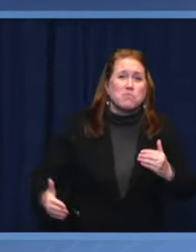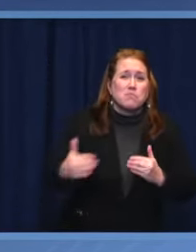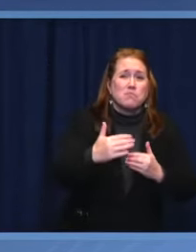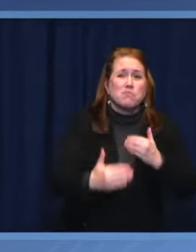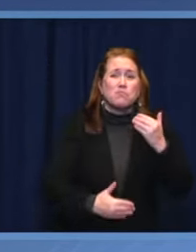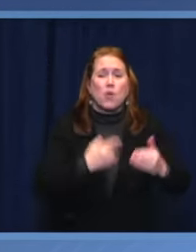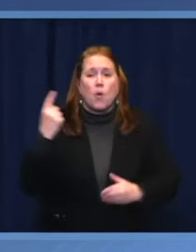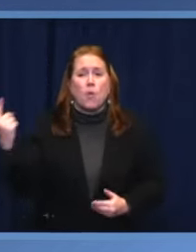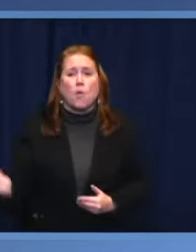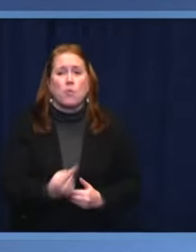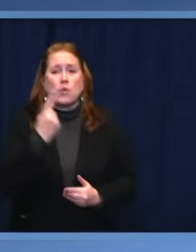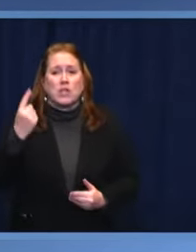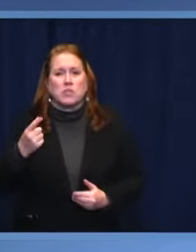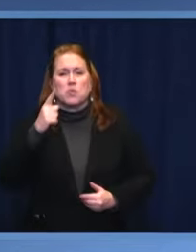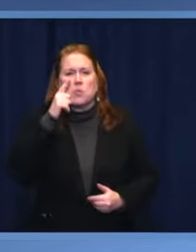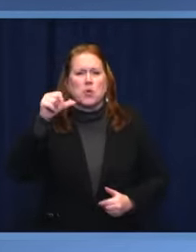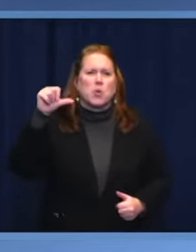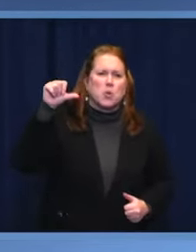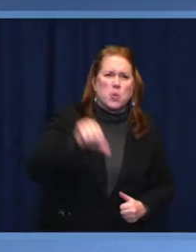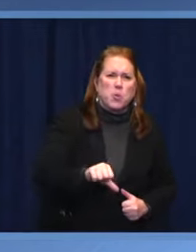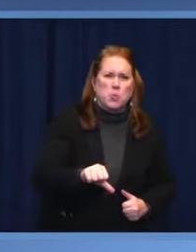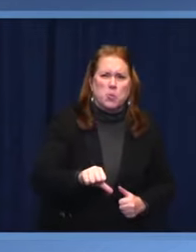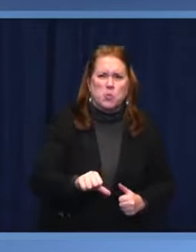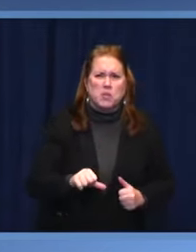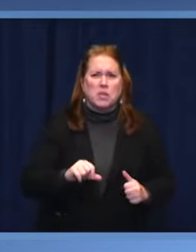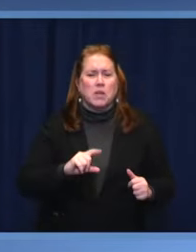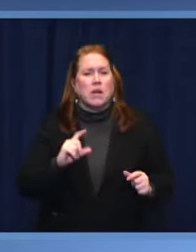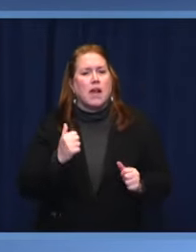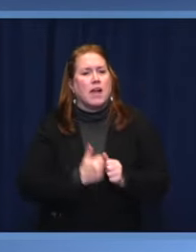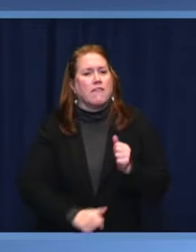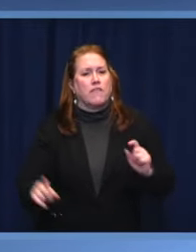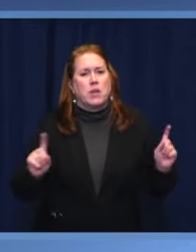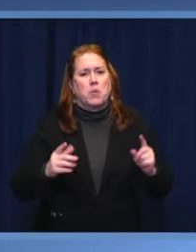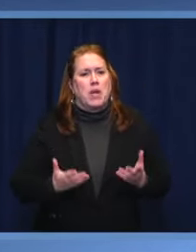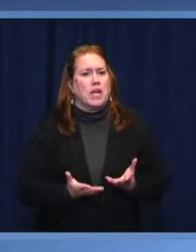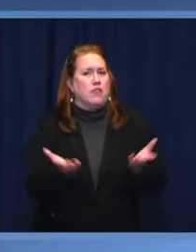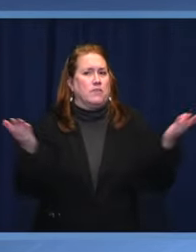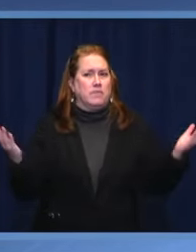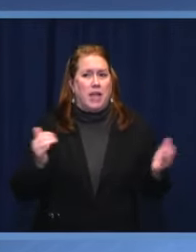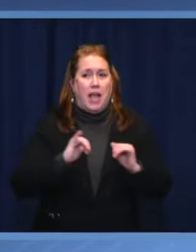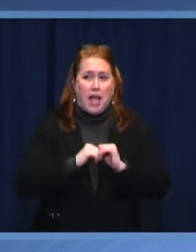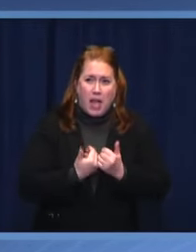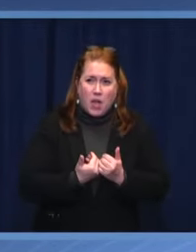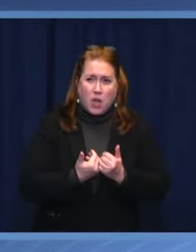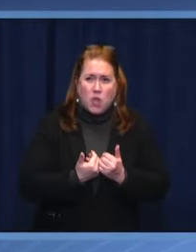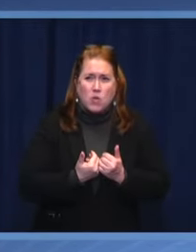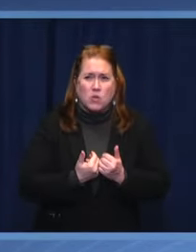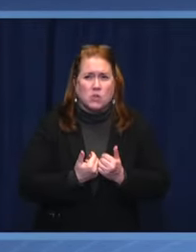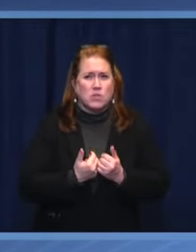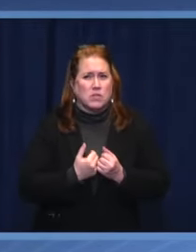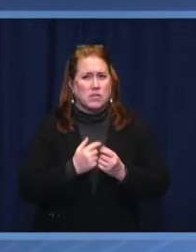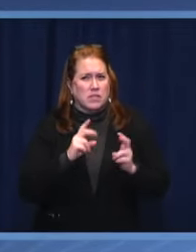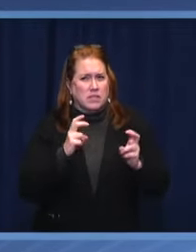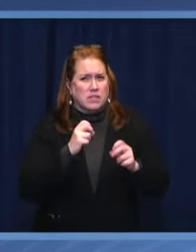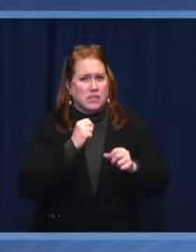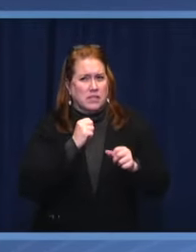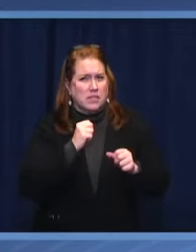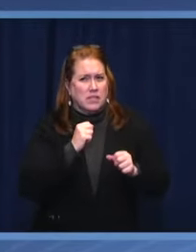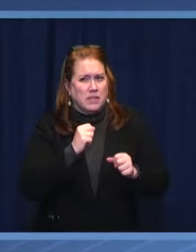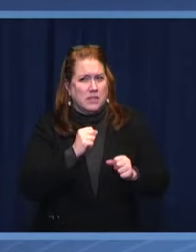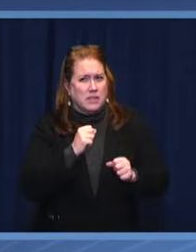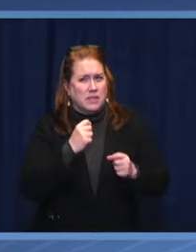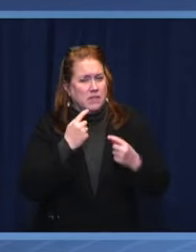everywhere. First, we should not think how to save Putin's face in order to